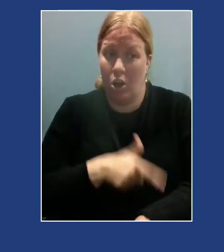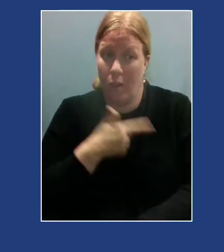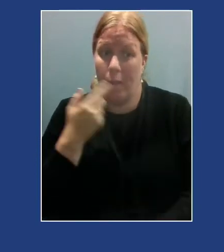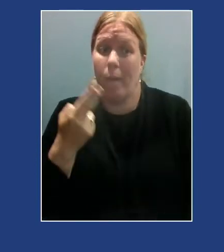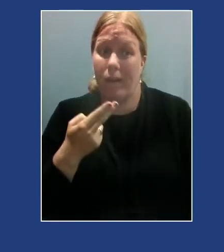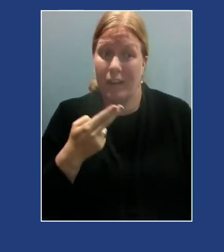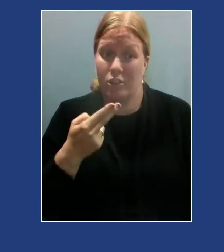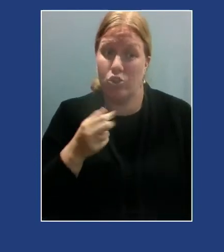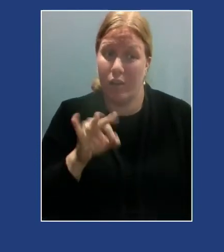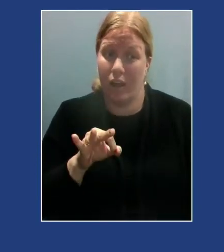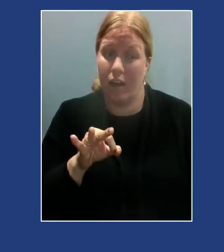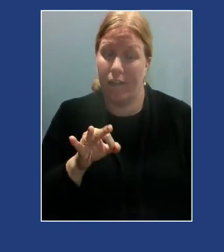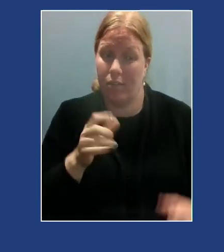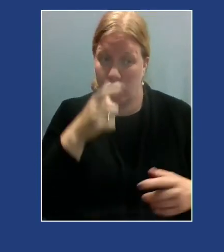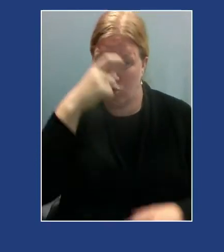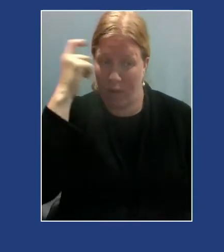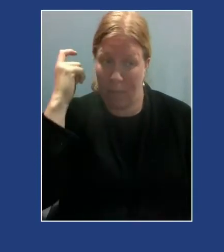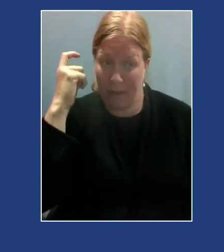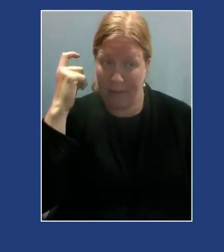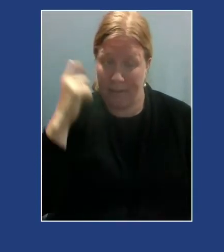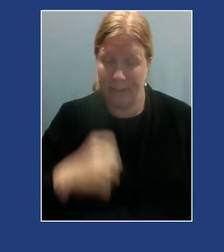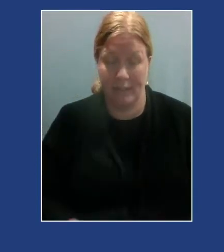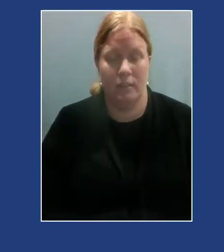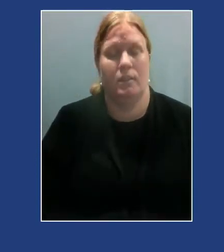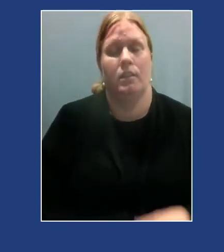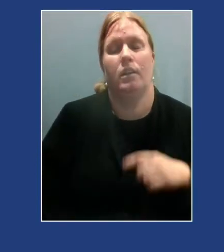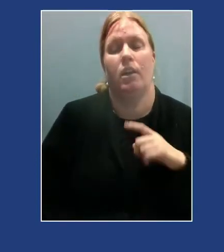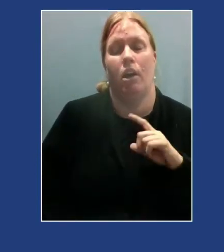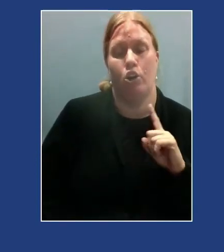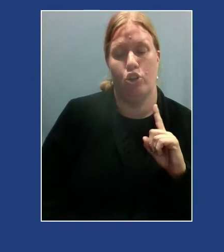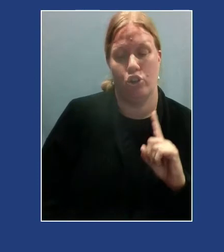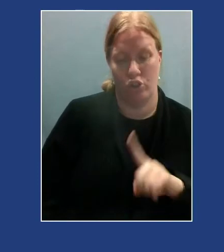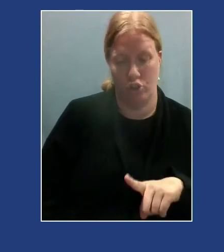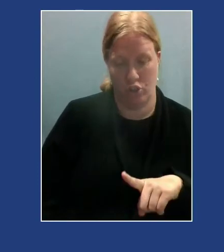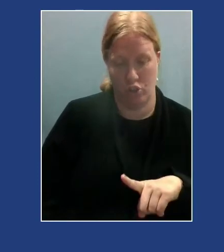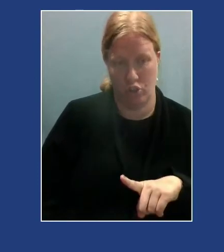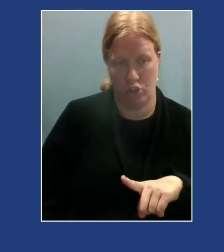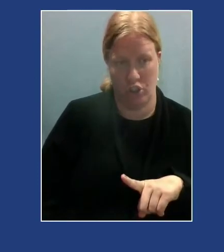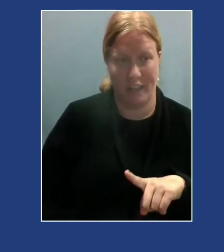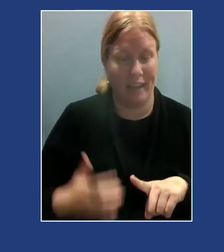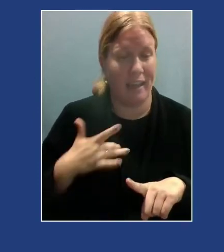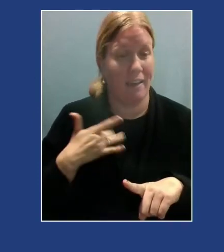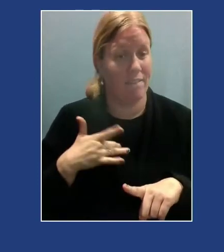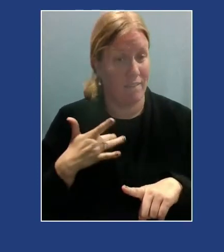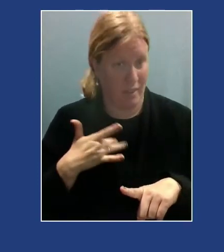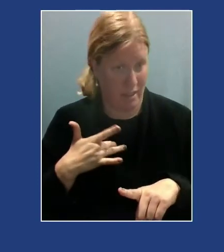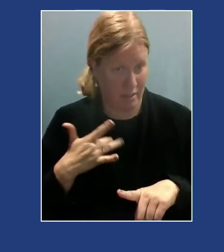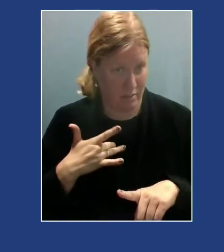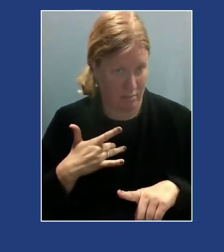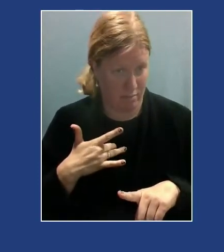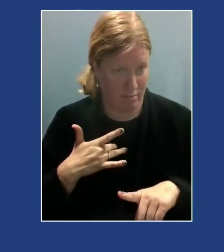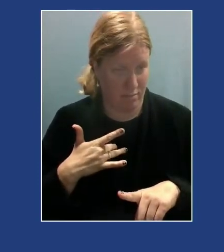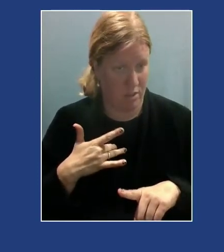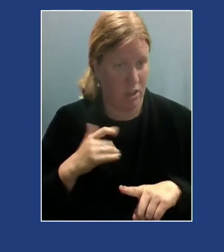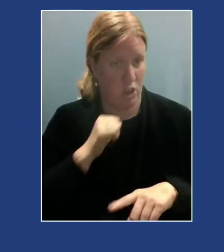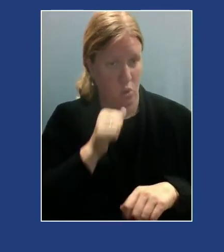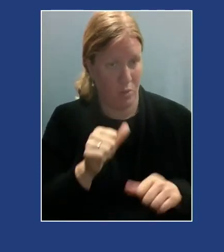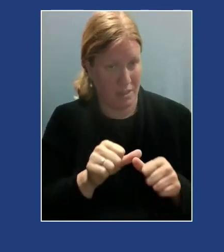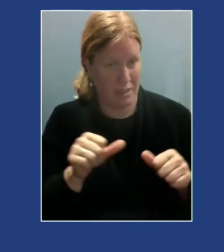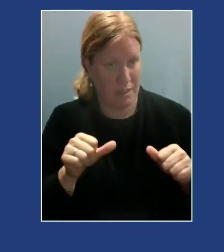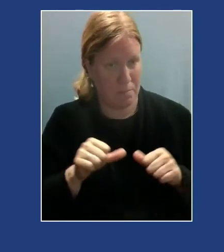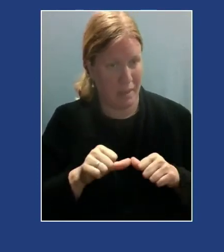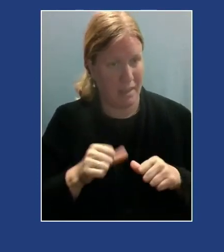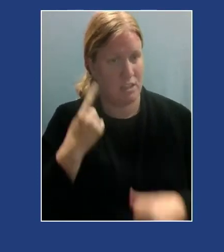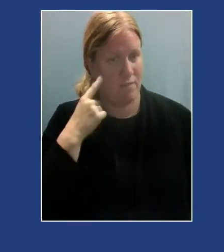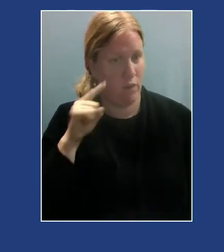And her being emotionally withholding led to her feeling as though there wasn't space for her